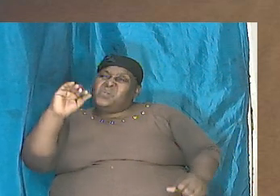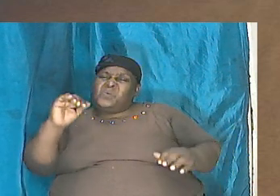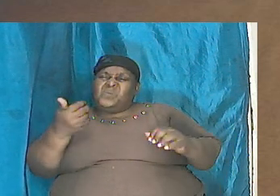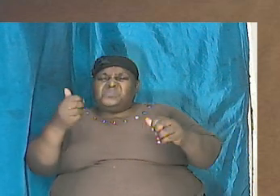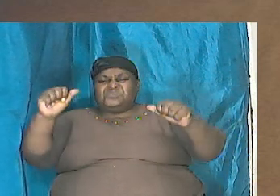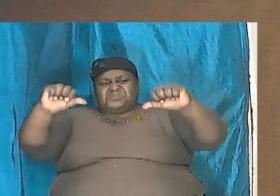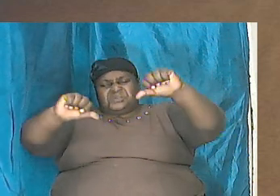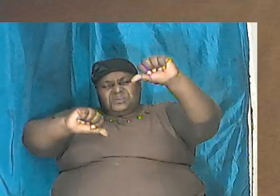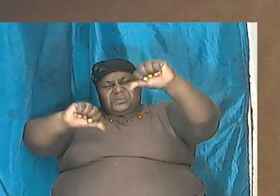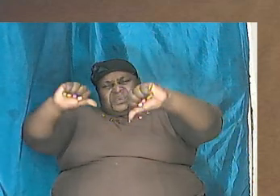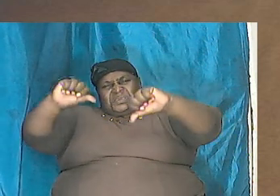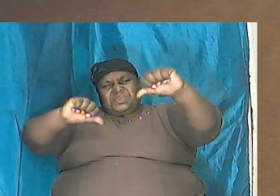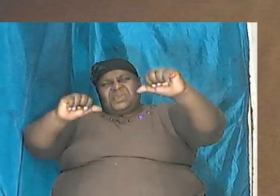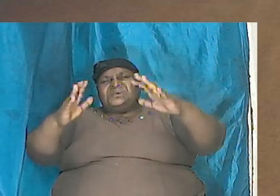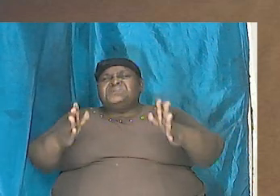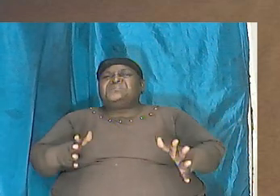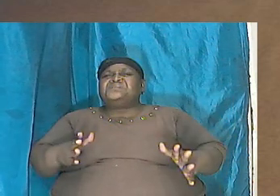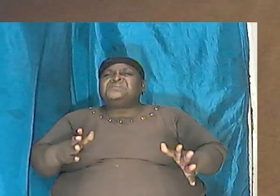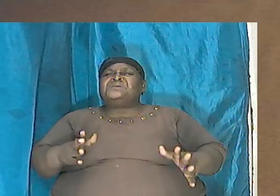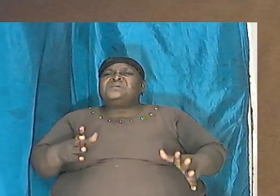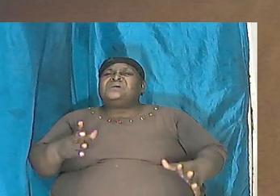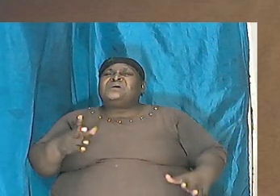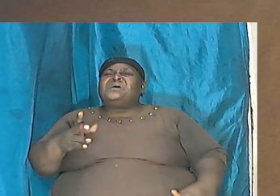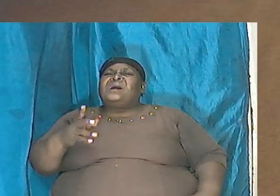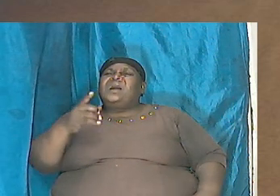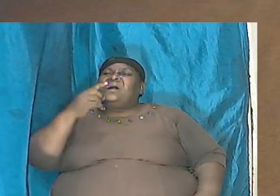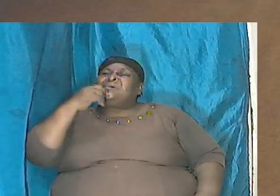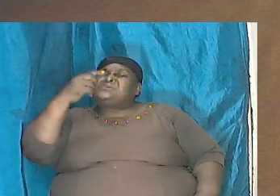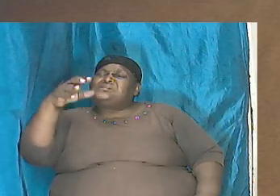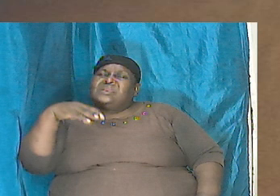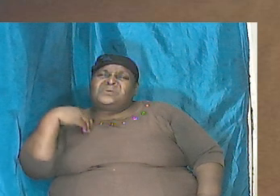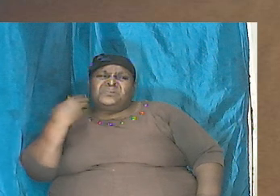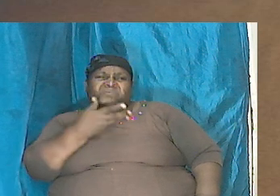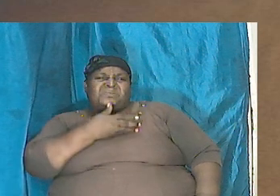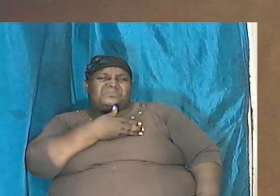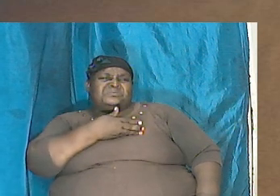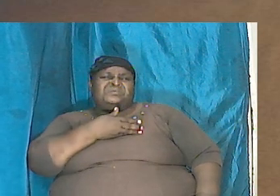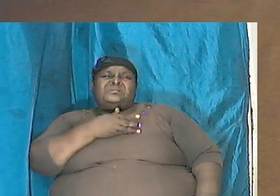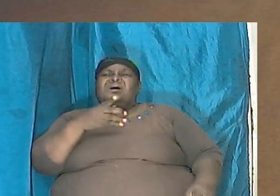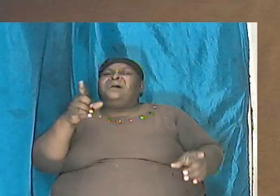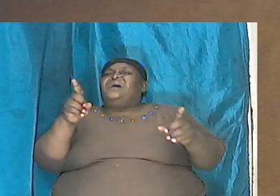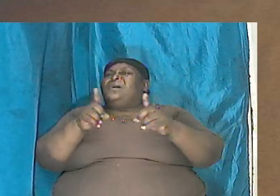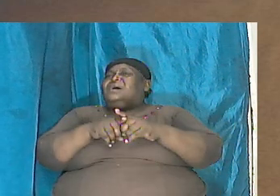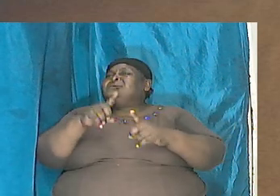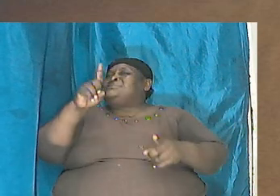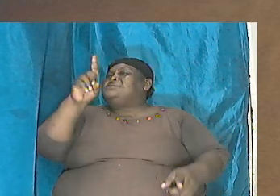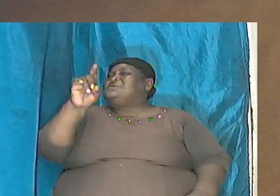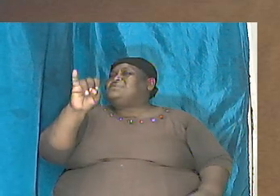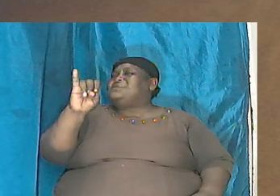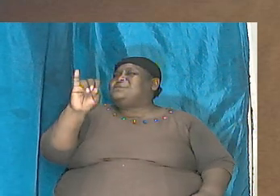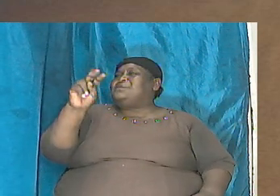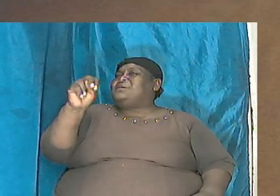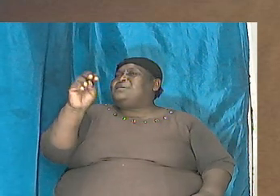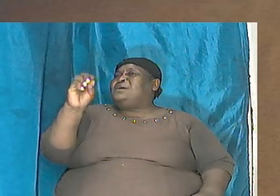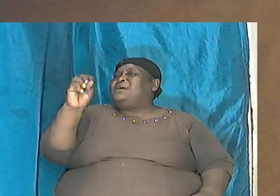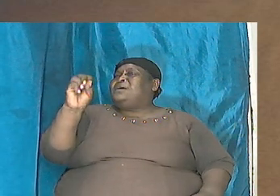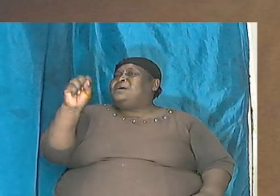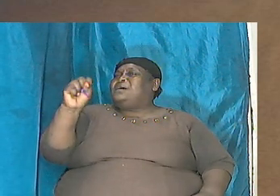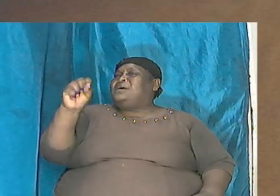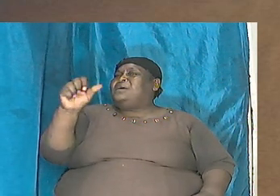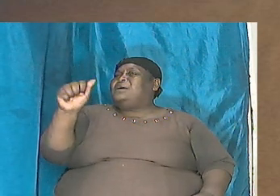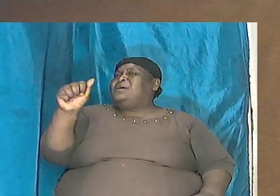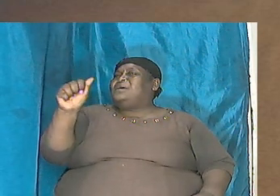are presenting to us as the dinosaur and so when